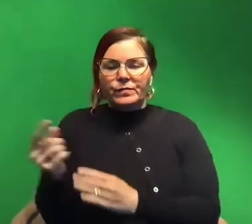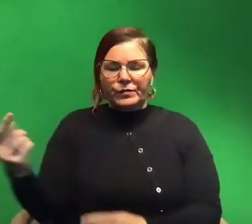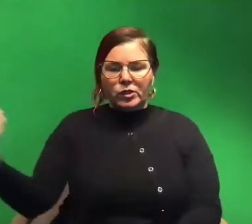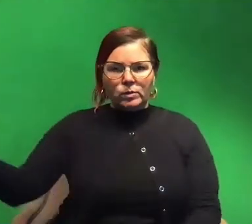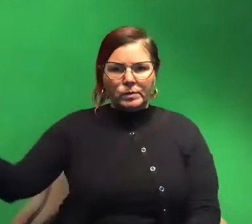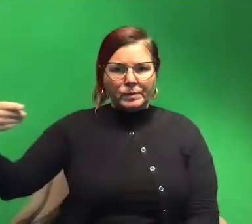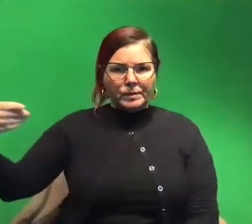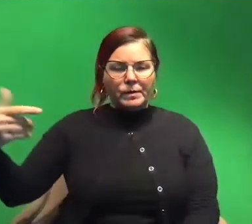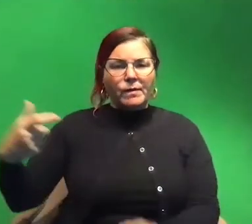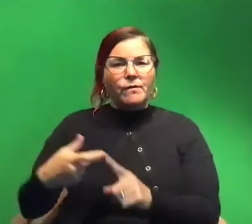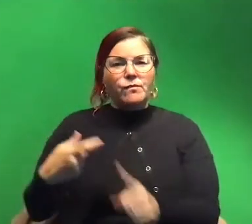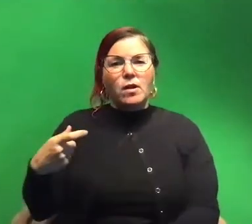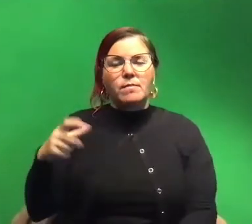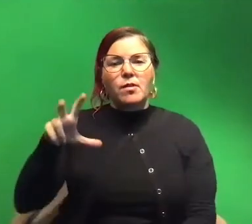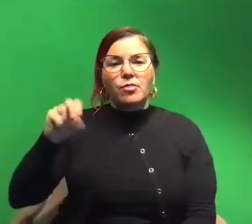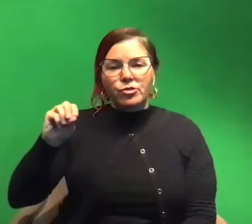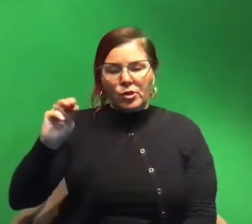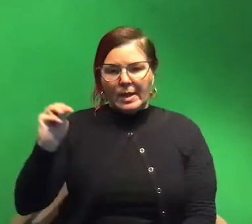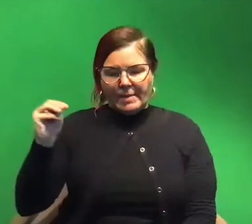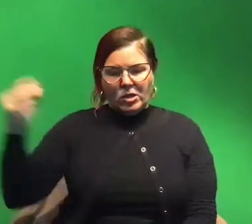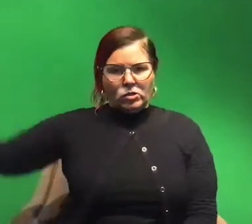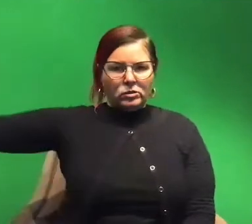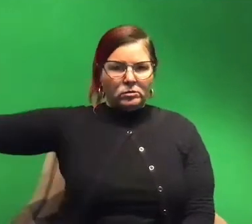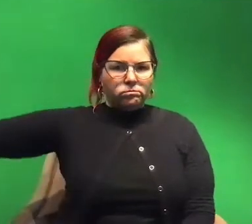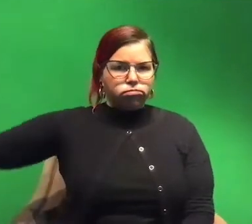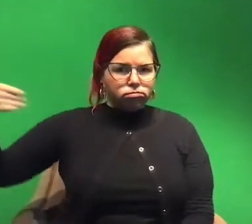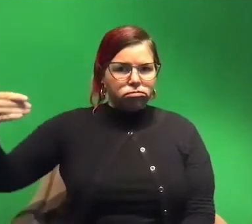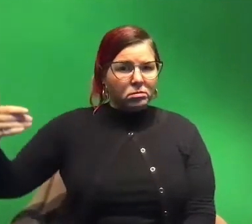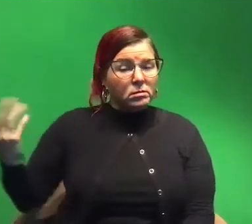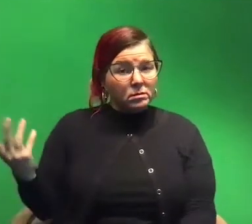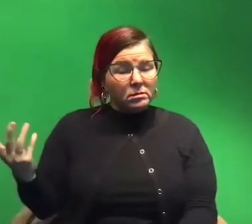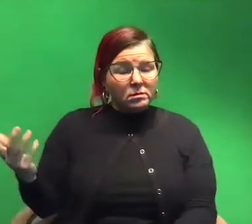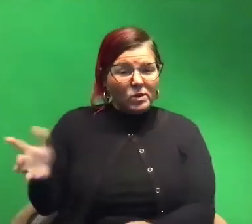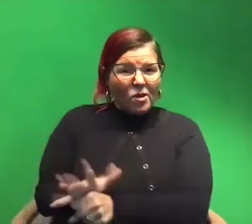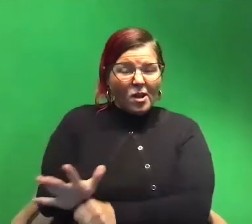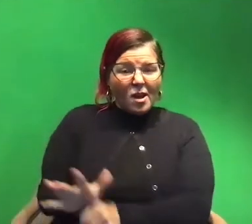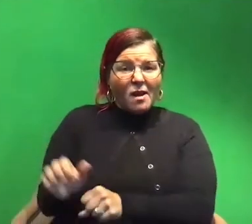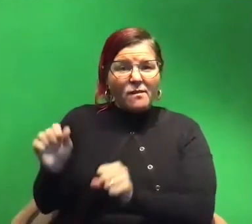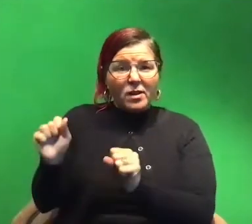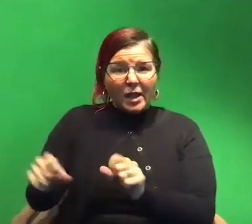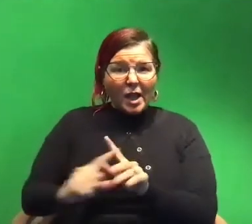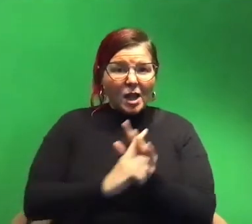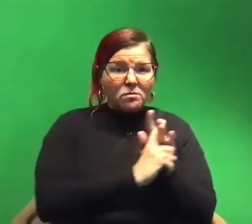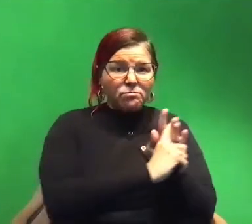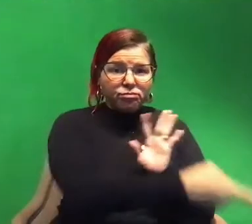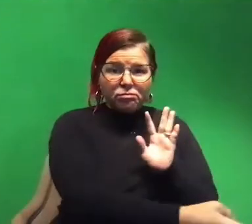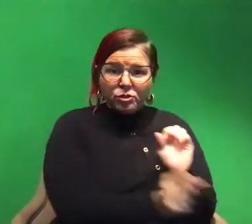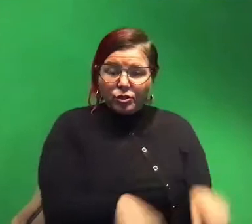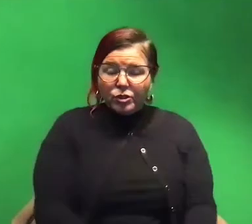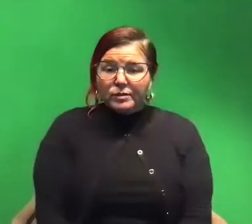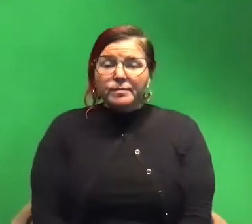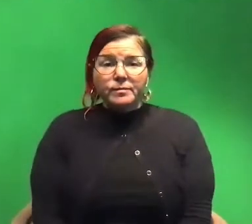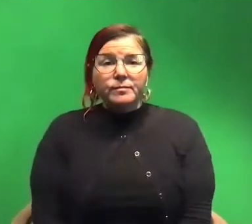from about 30 meters away. Which is long enough that they could get out of dodge. Um